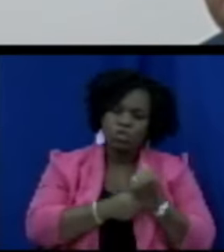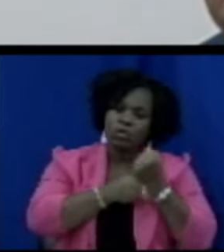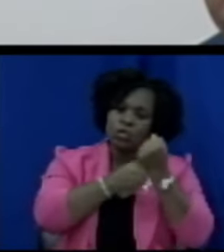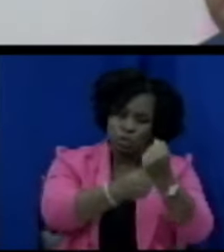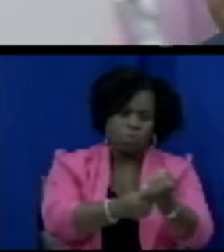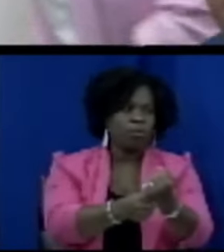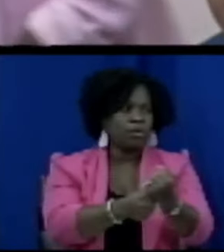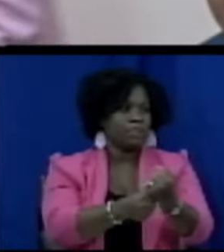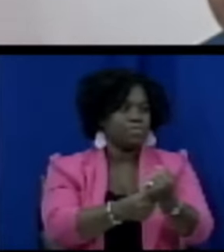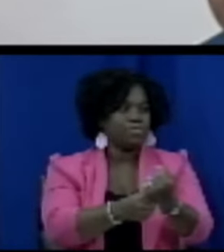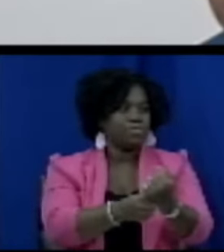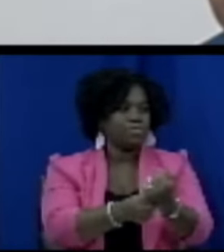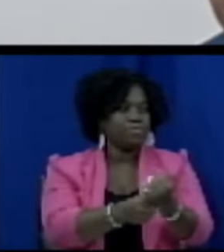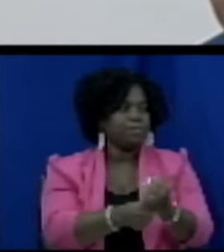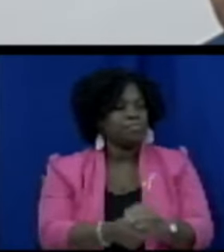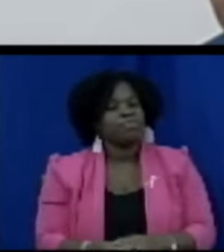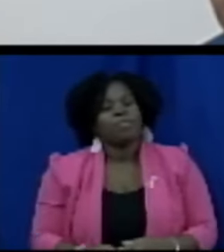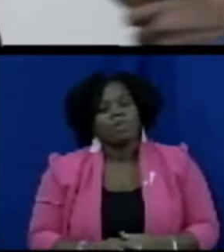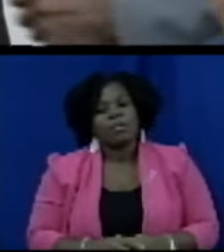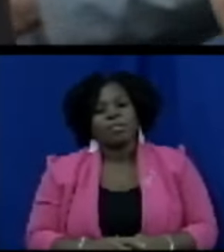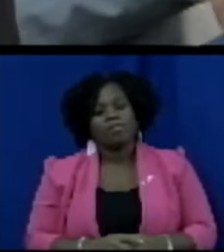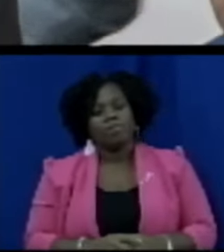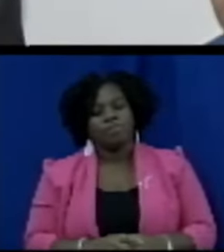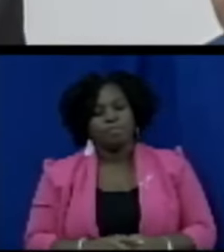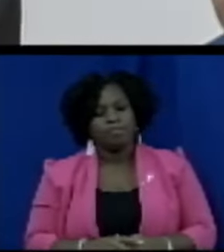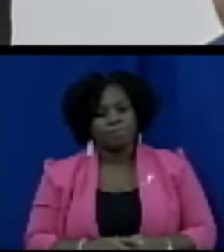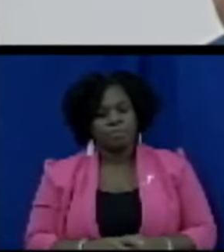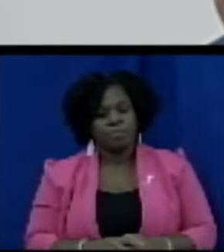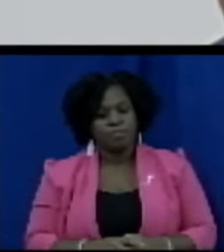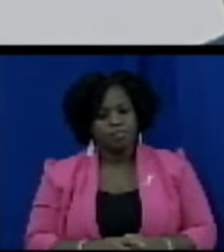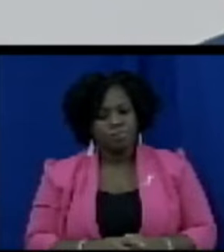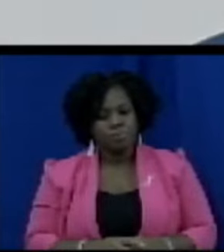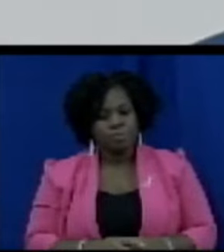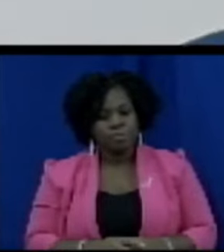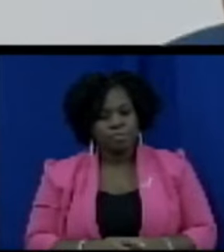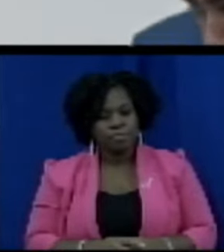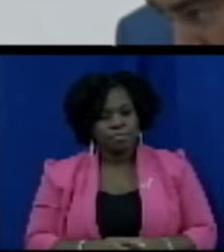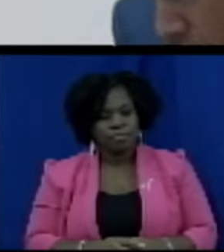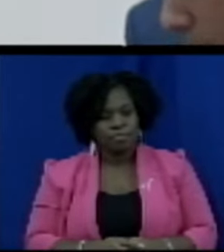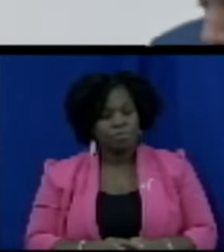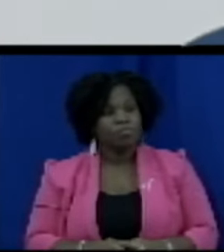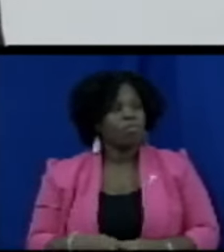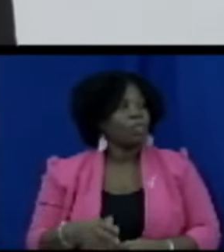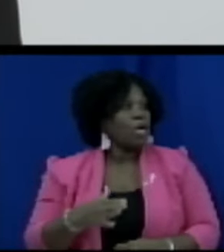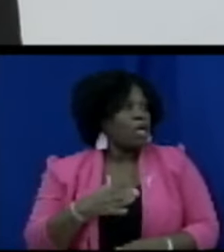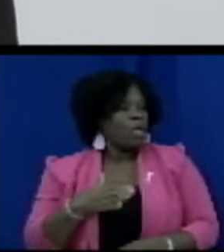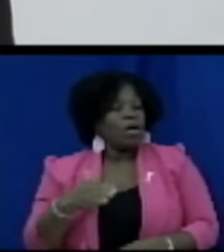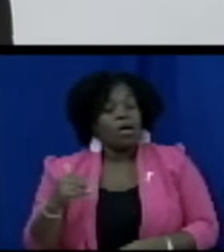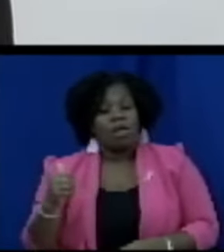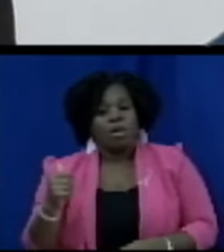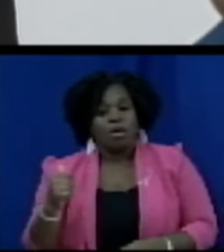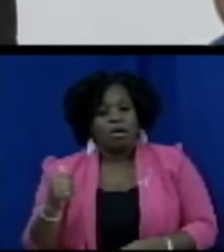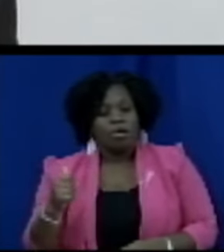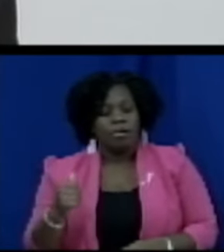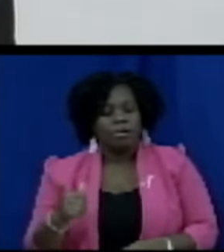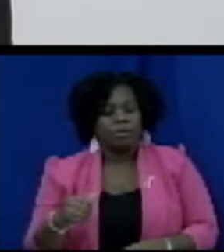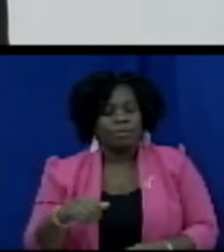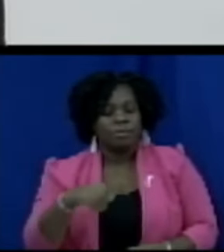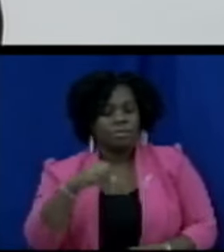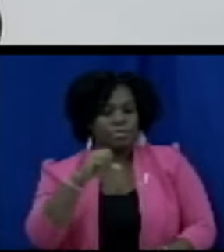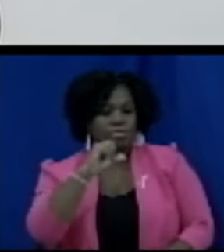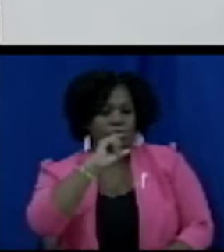of the house the distinguished senator and minister for